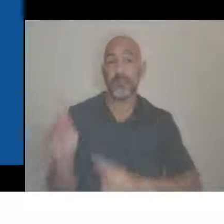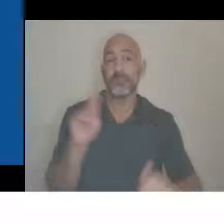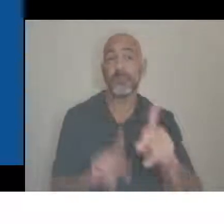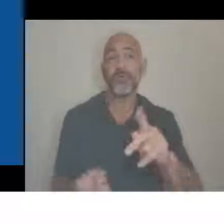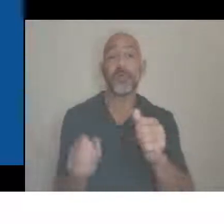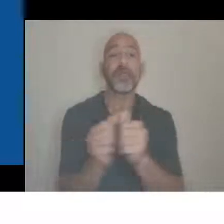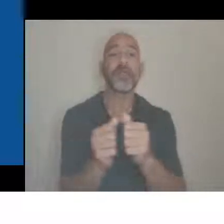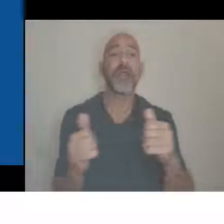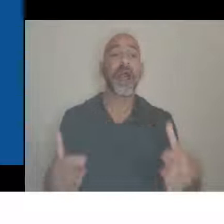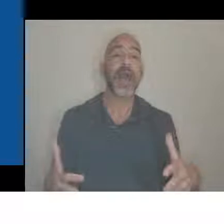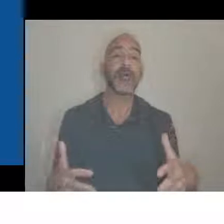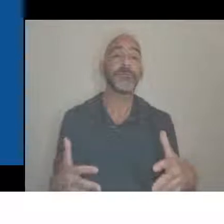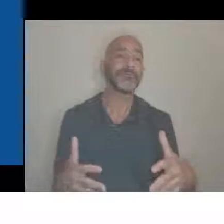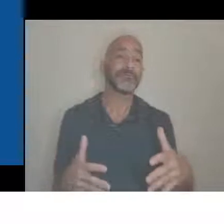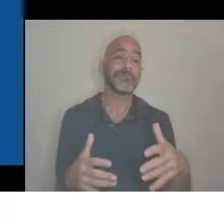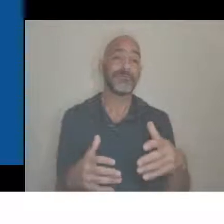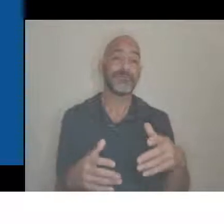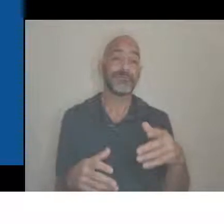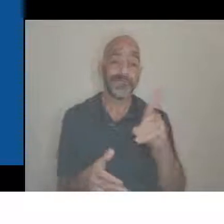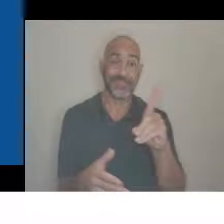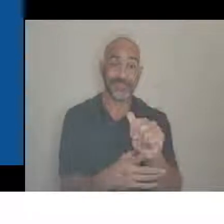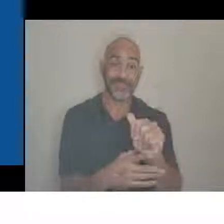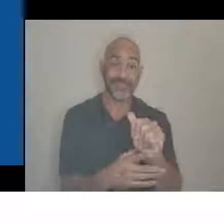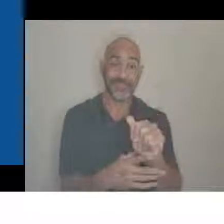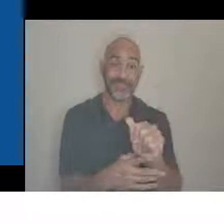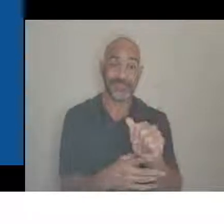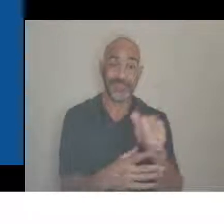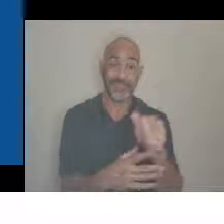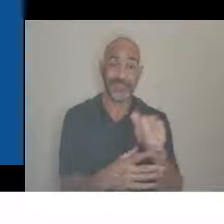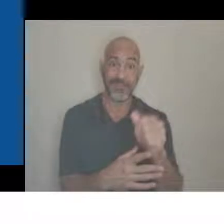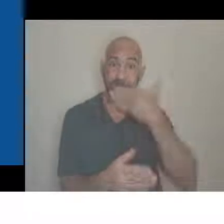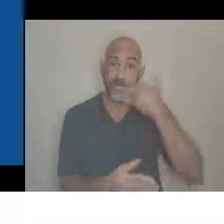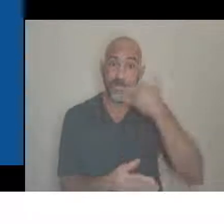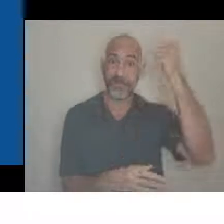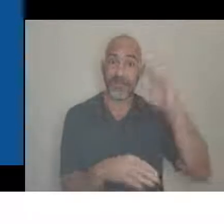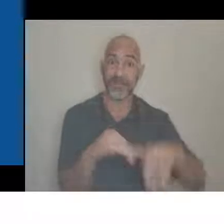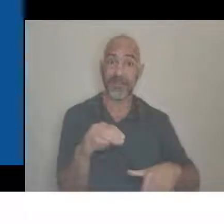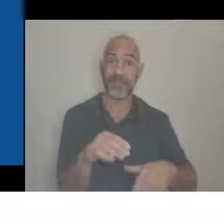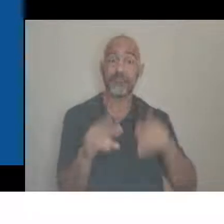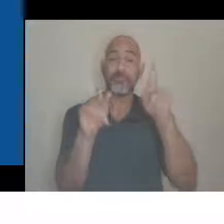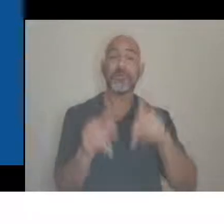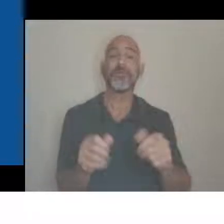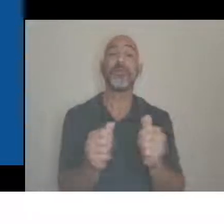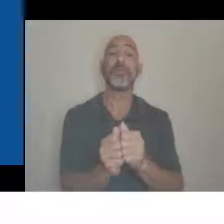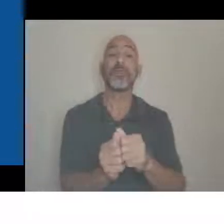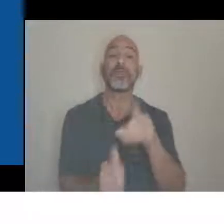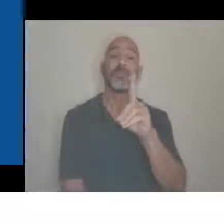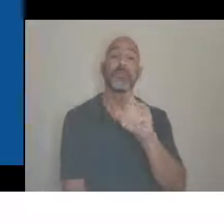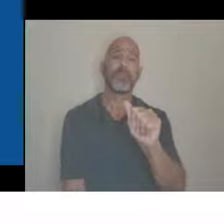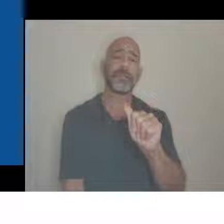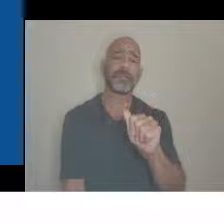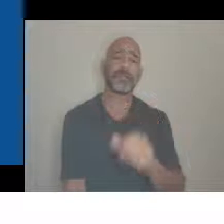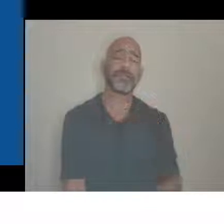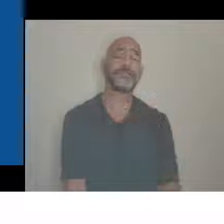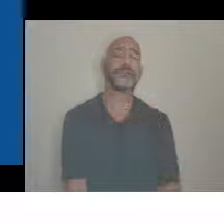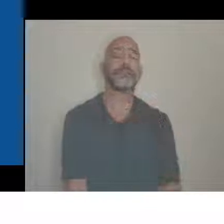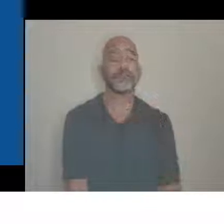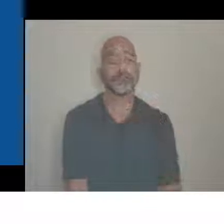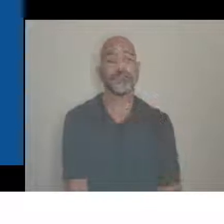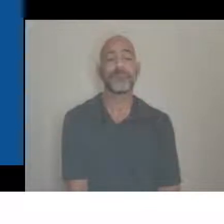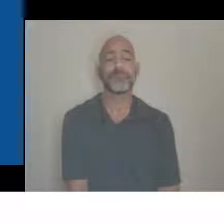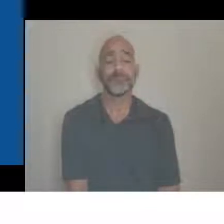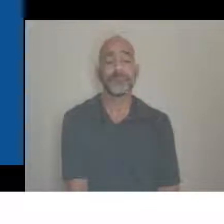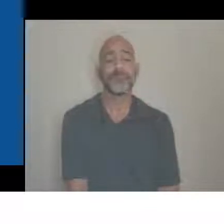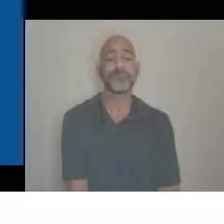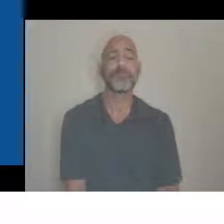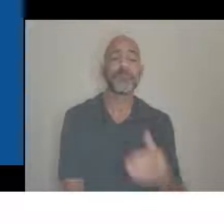themselves. And as has been kind of borne out and, you know, more situations